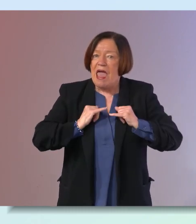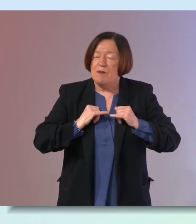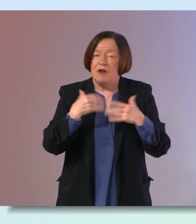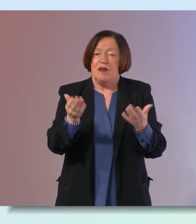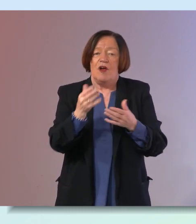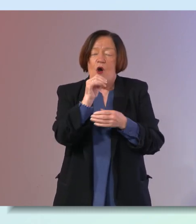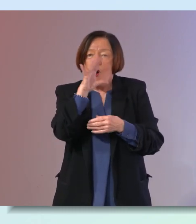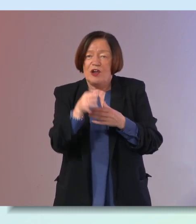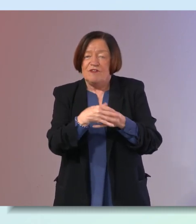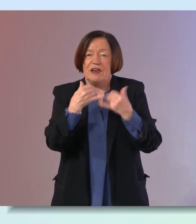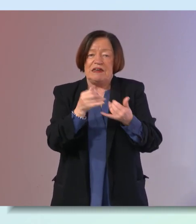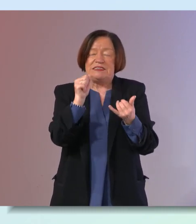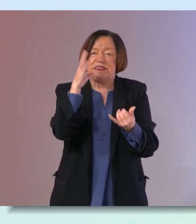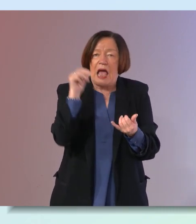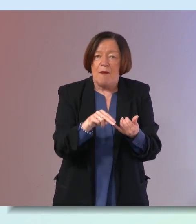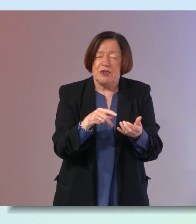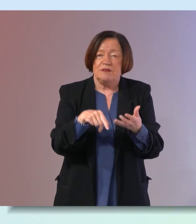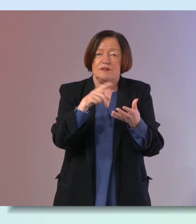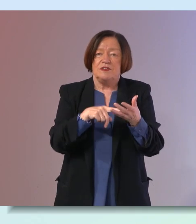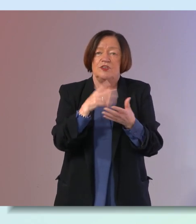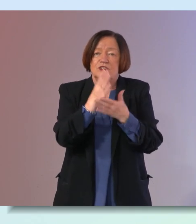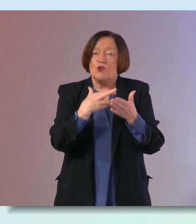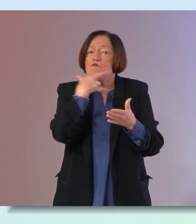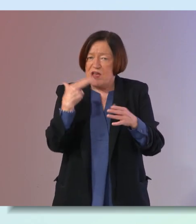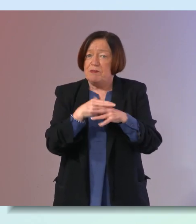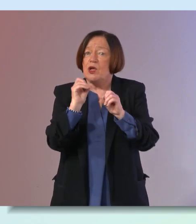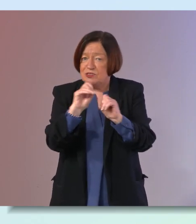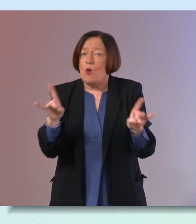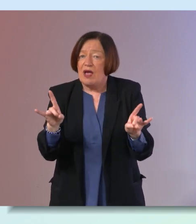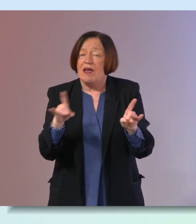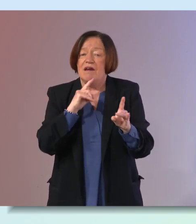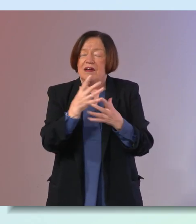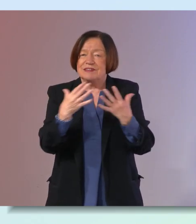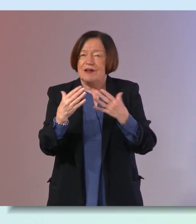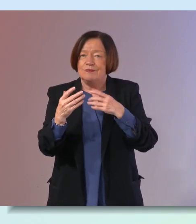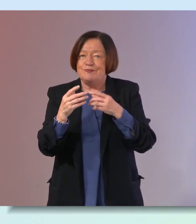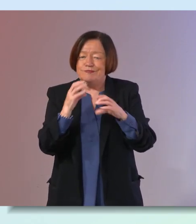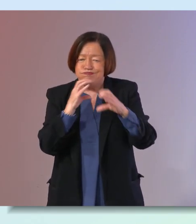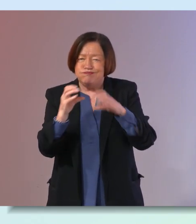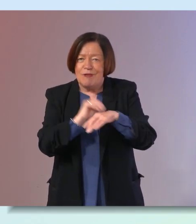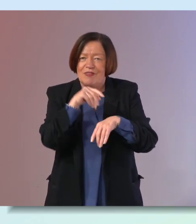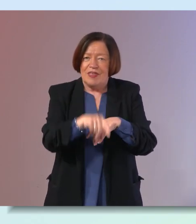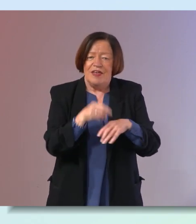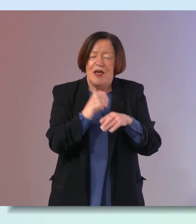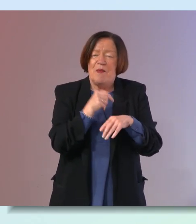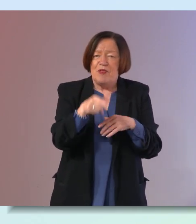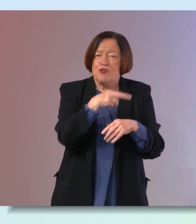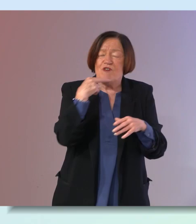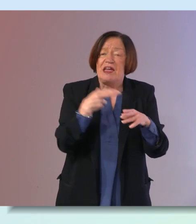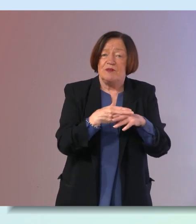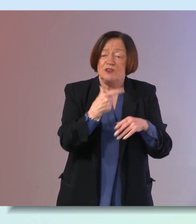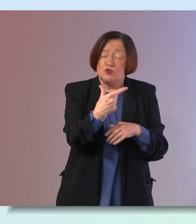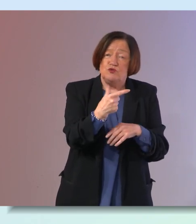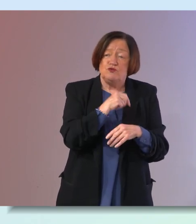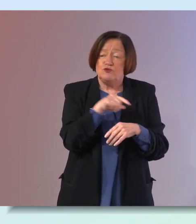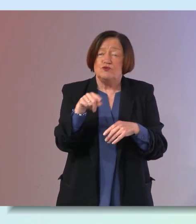oily fish like salmon um some red meat is okay i think there's a lot of debate over over the red meat side of things two to